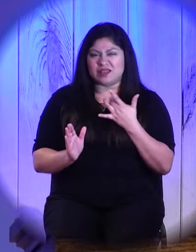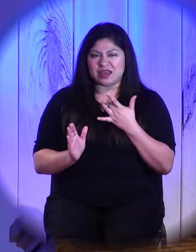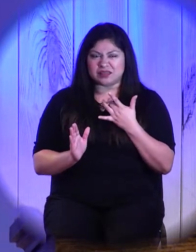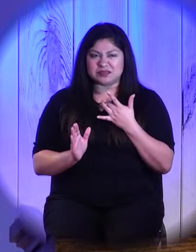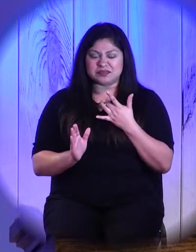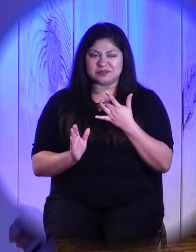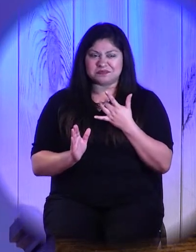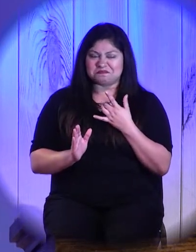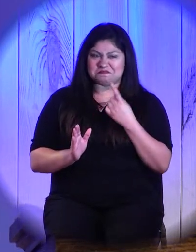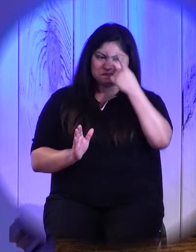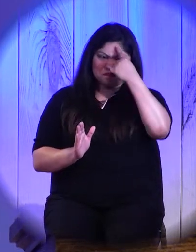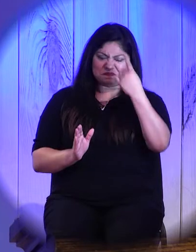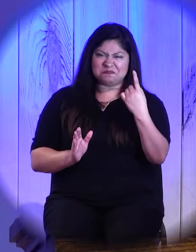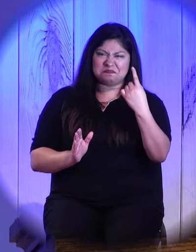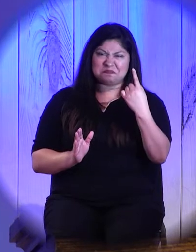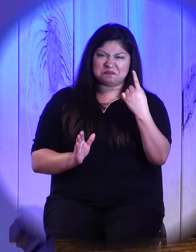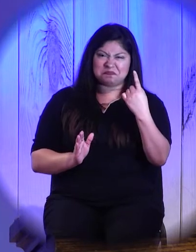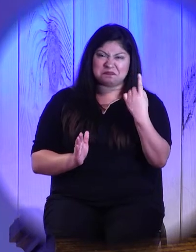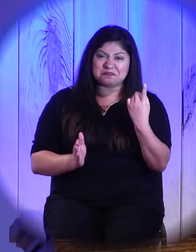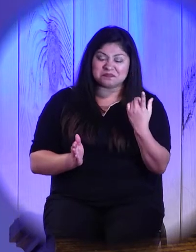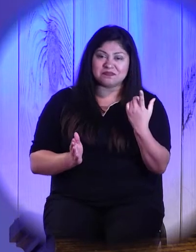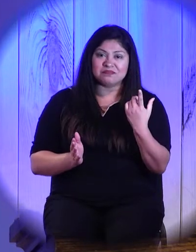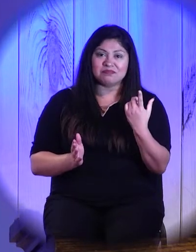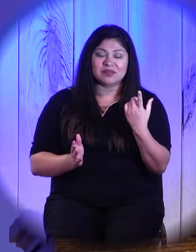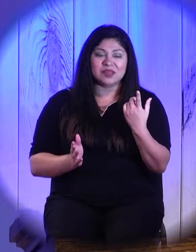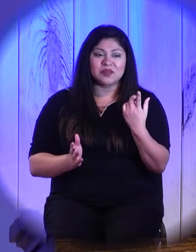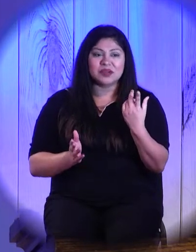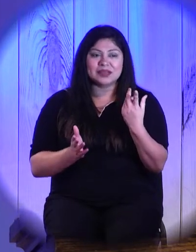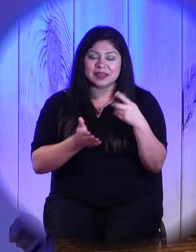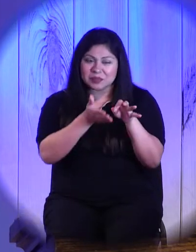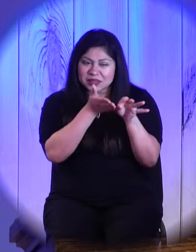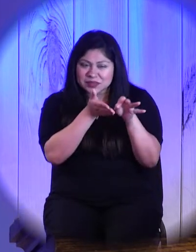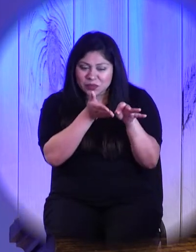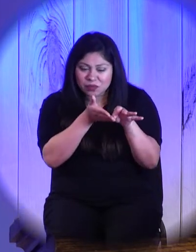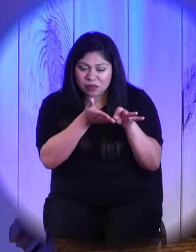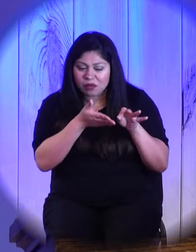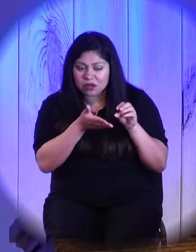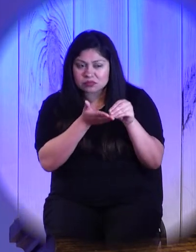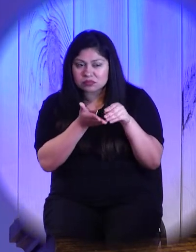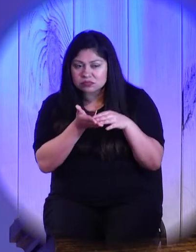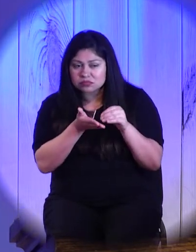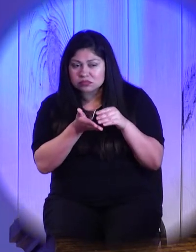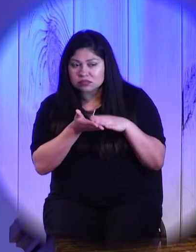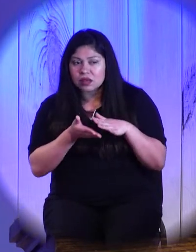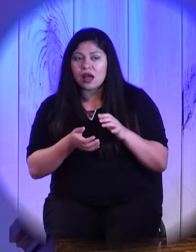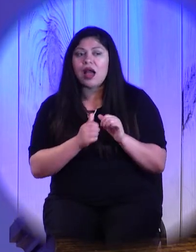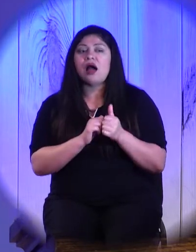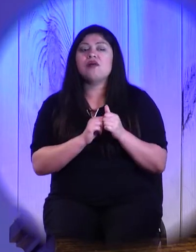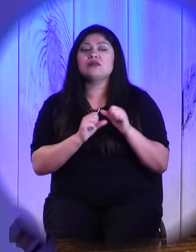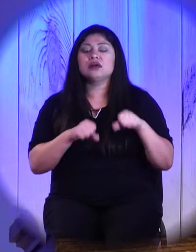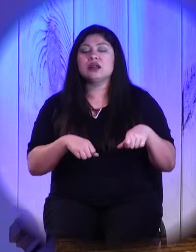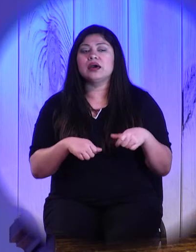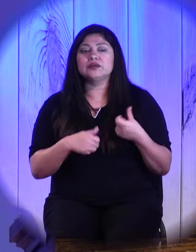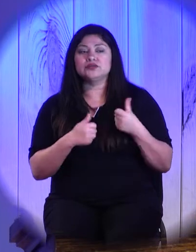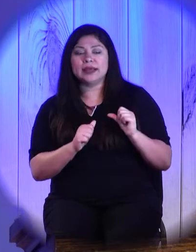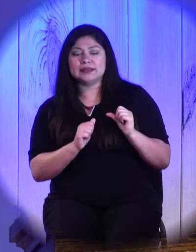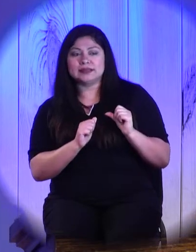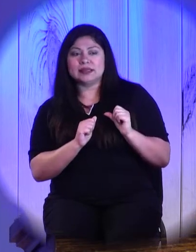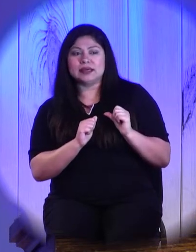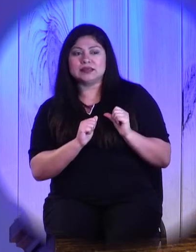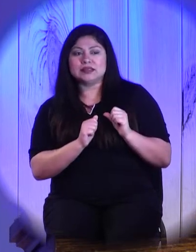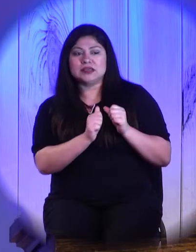keeping score. We are thinking about how can I keep from getting taken advantage of? And perhaps there's one caveat to this